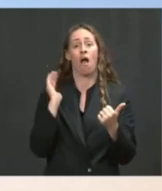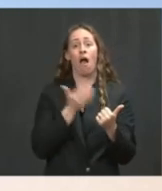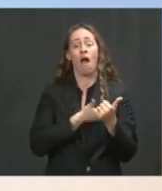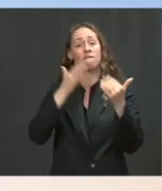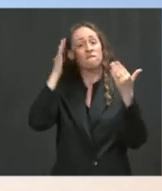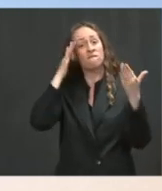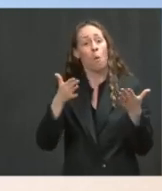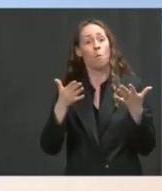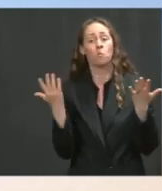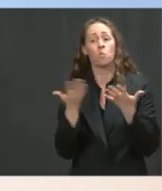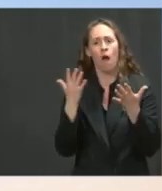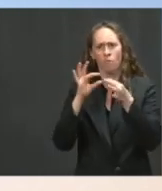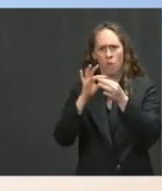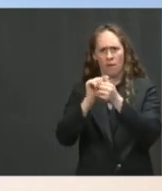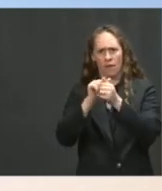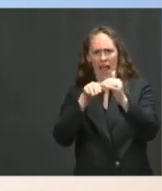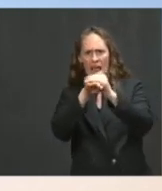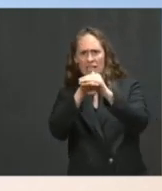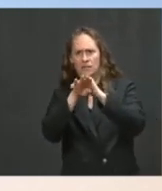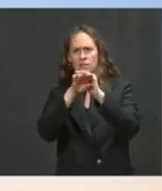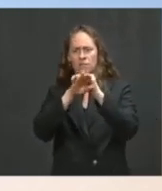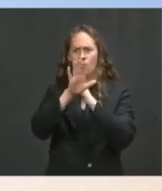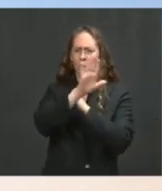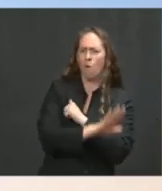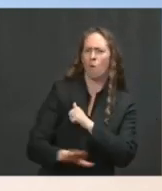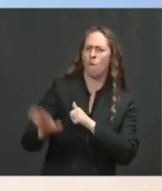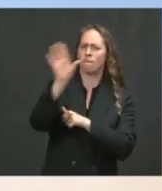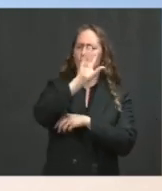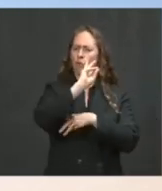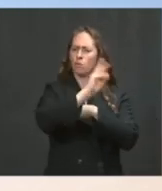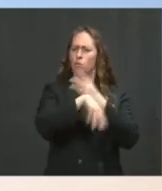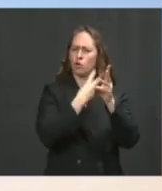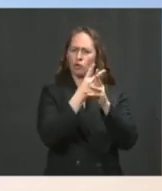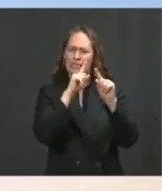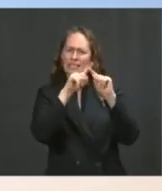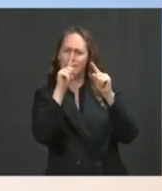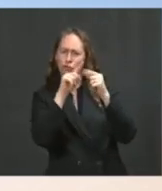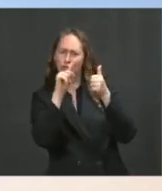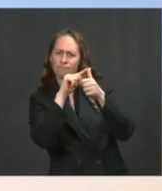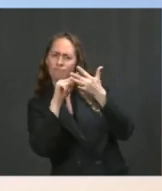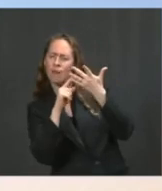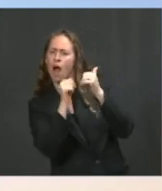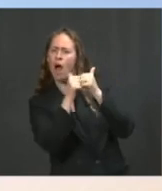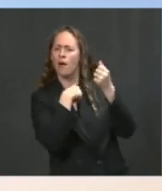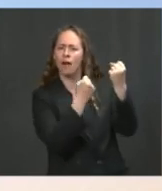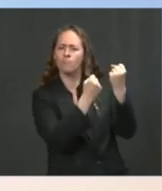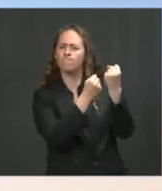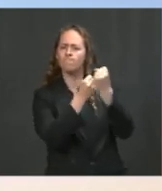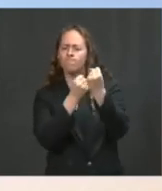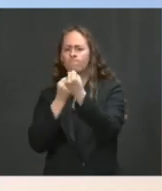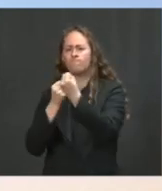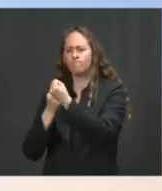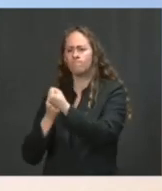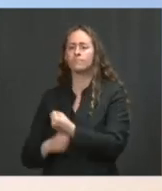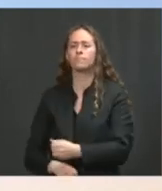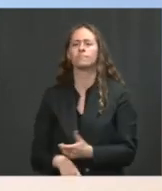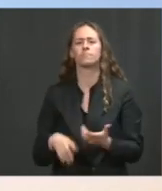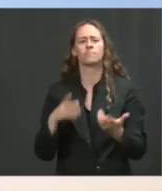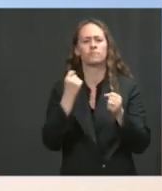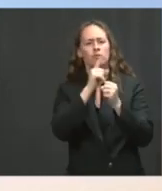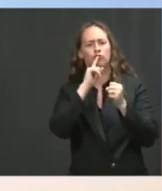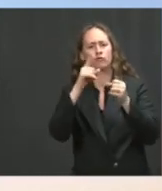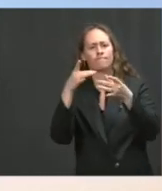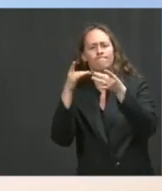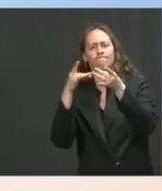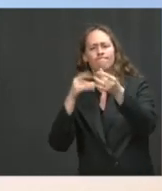vaccines around the country and communities around the country through a range of mechanisms. So we're actually at an easier operational point in this regard than we were several